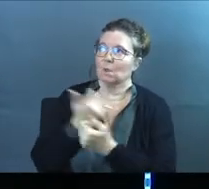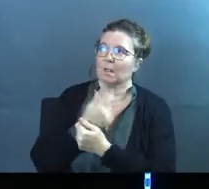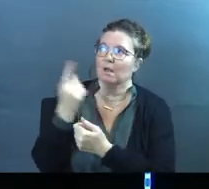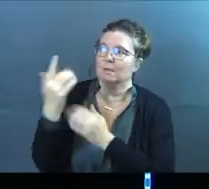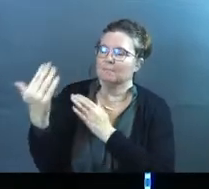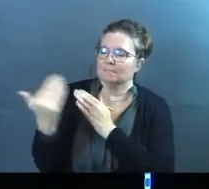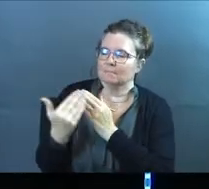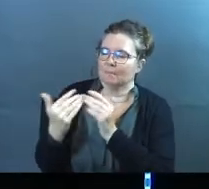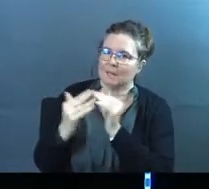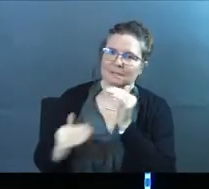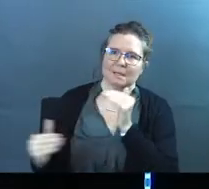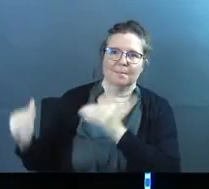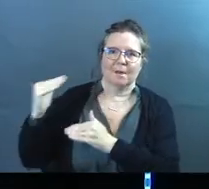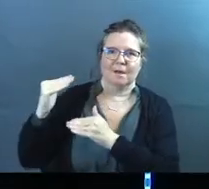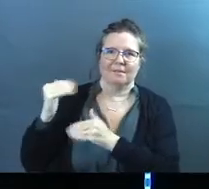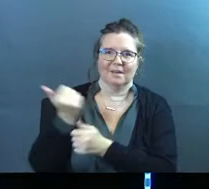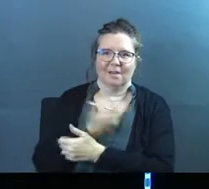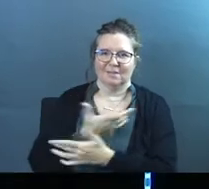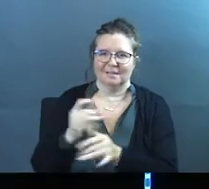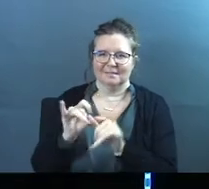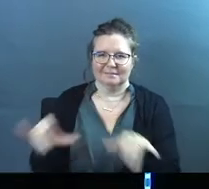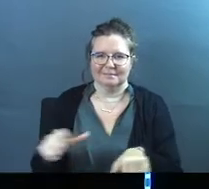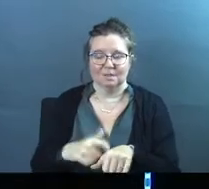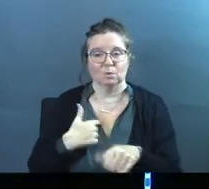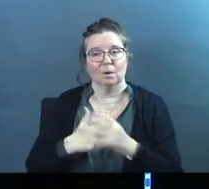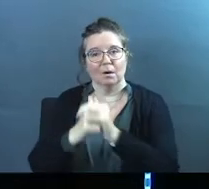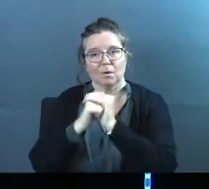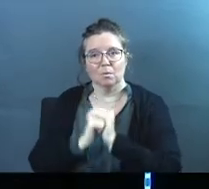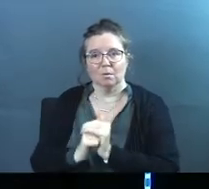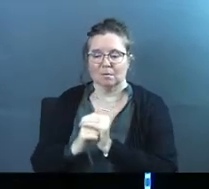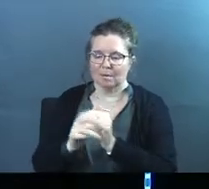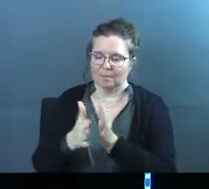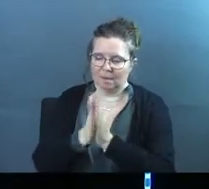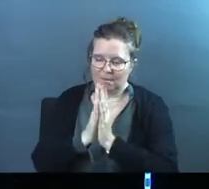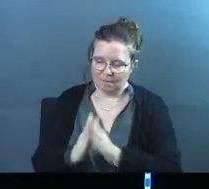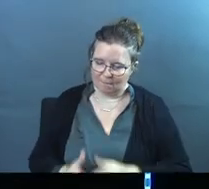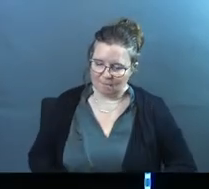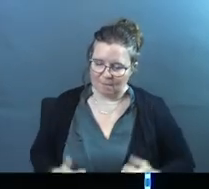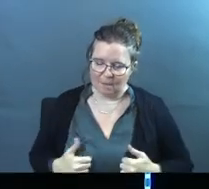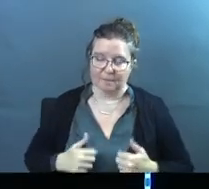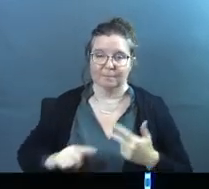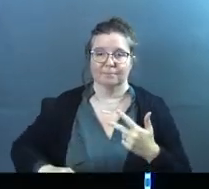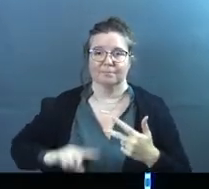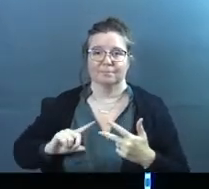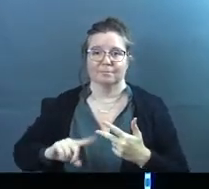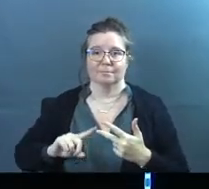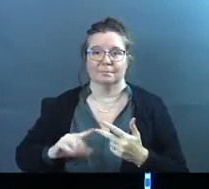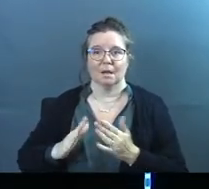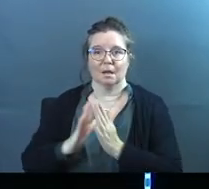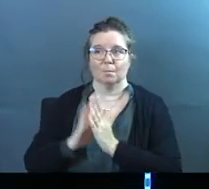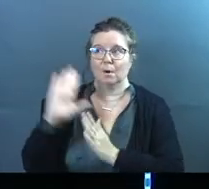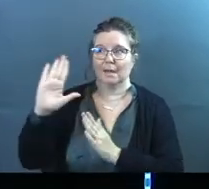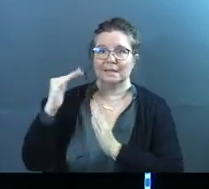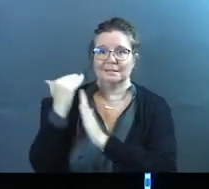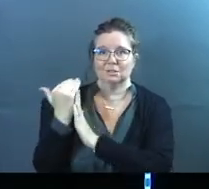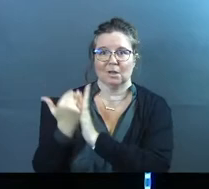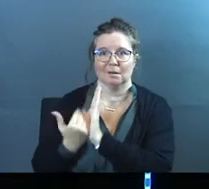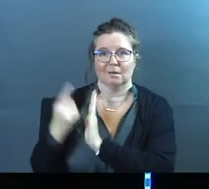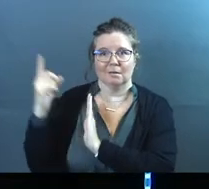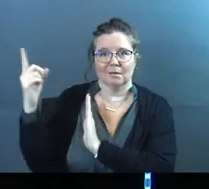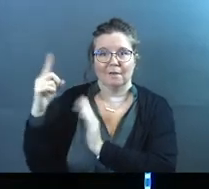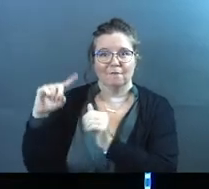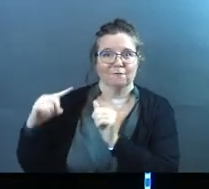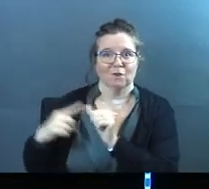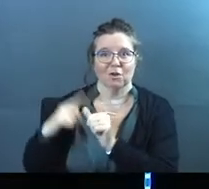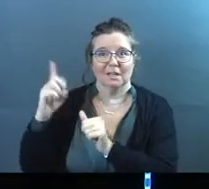is close to me, but is above all things. Do you see that? So I get to worship you in my prayer life as well. The third thing, pray his agenda, right? Pray his agenda